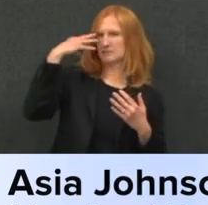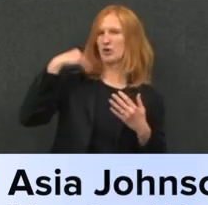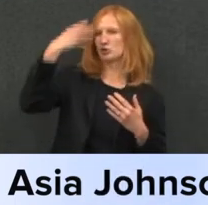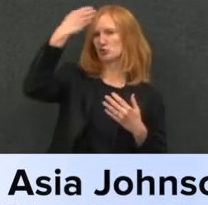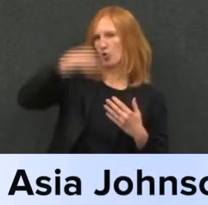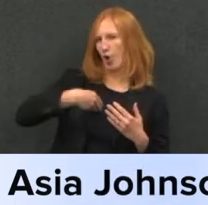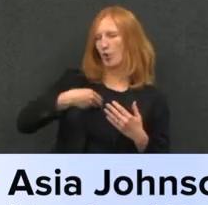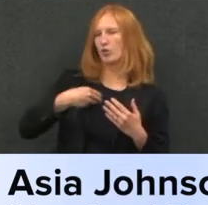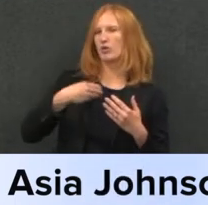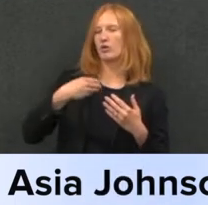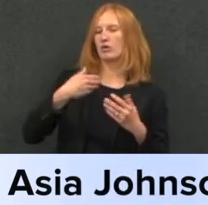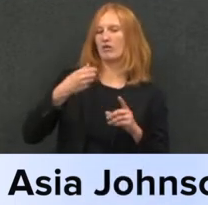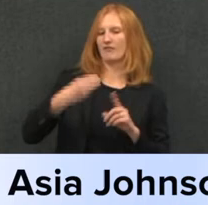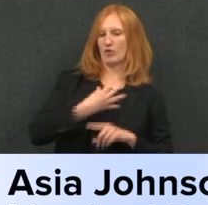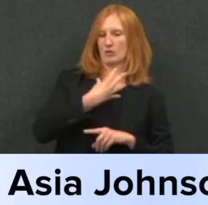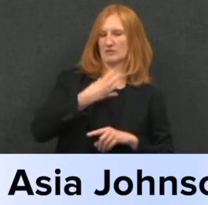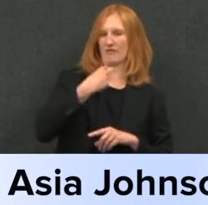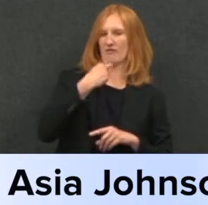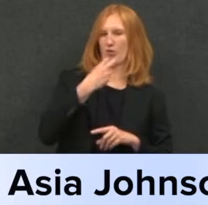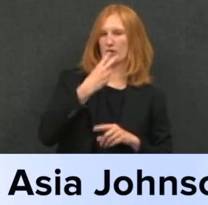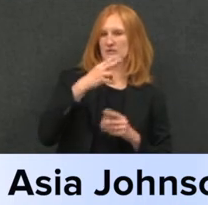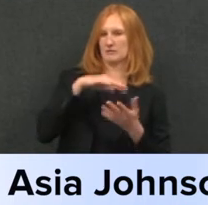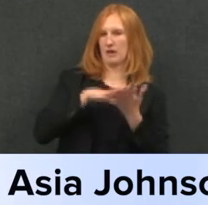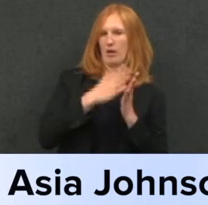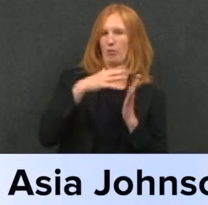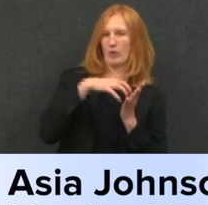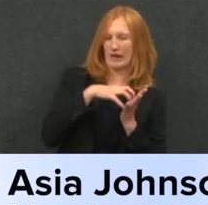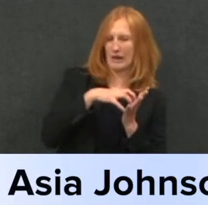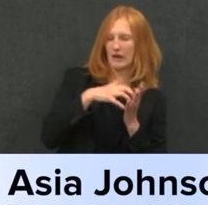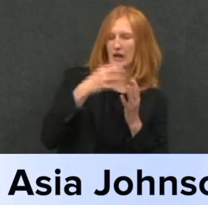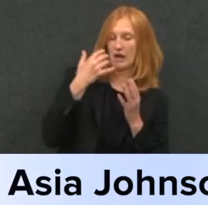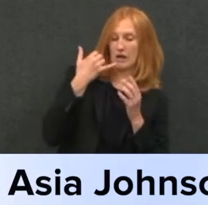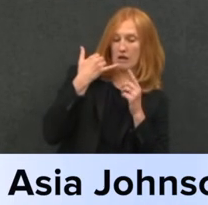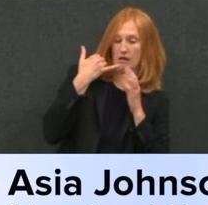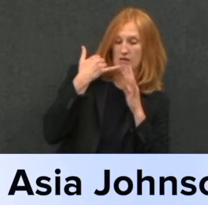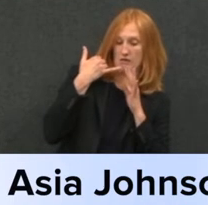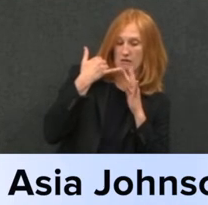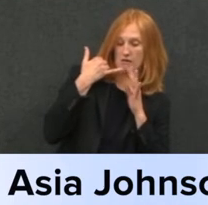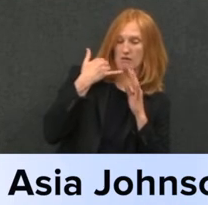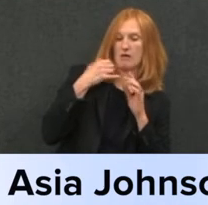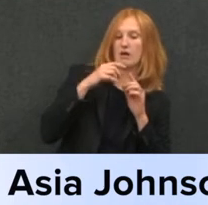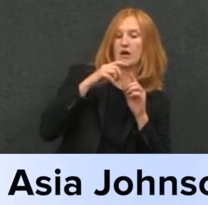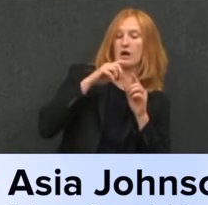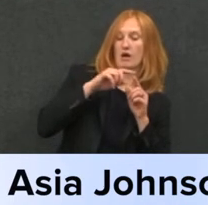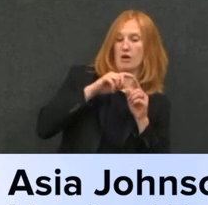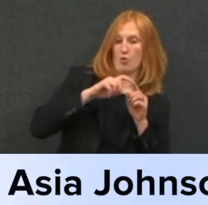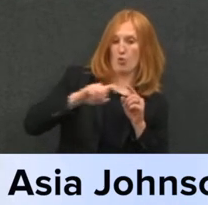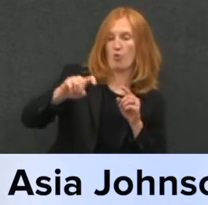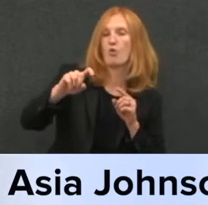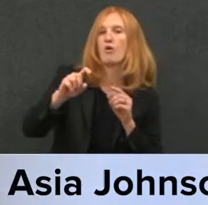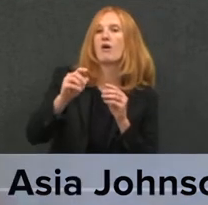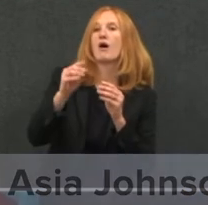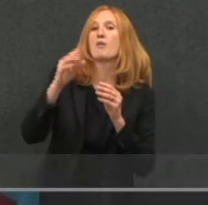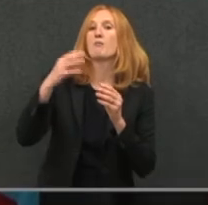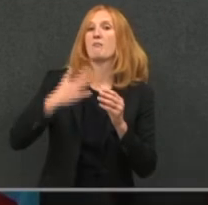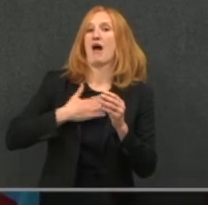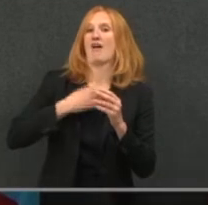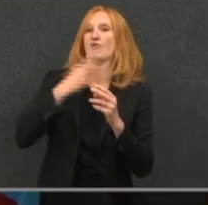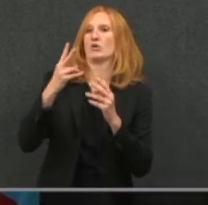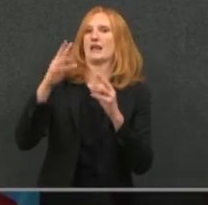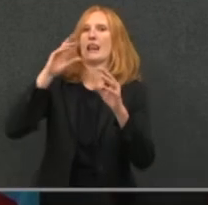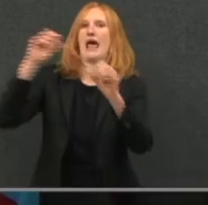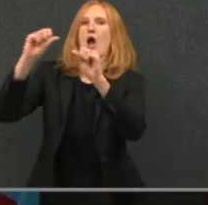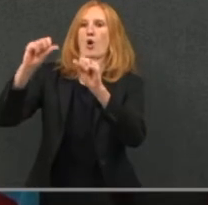have a hard time hearing you on the phone, they would be able to use this phone to amplify their voice